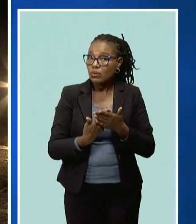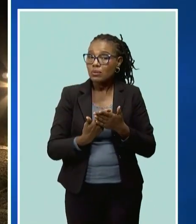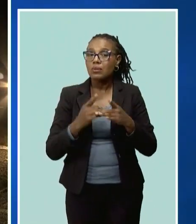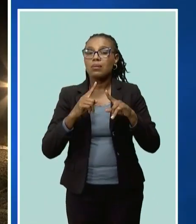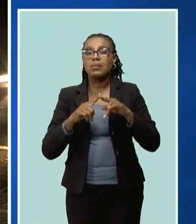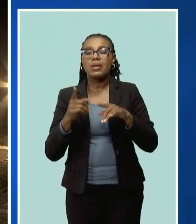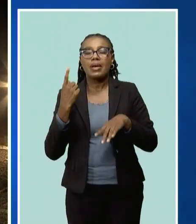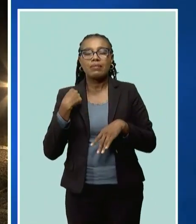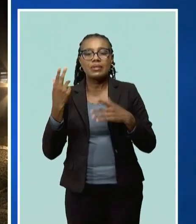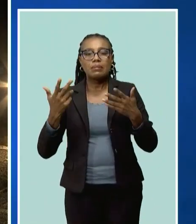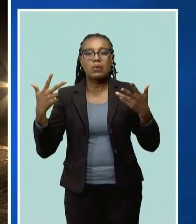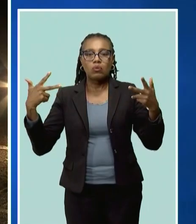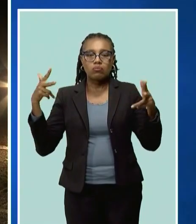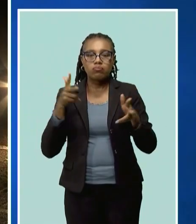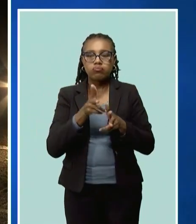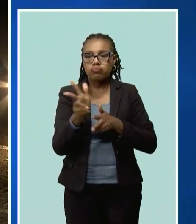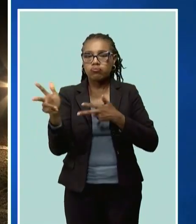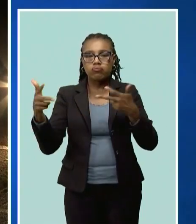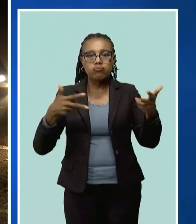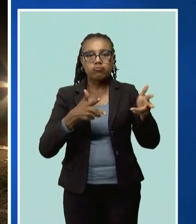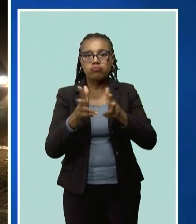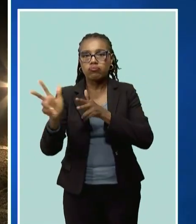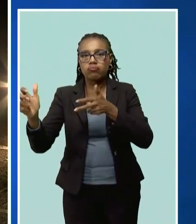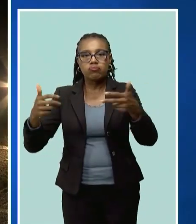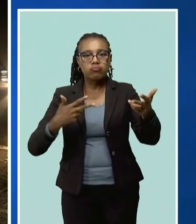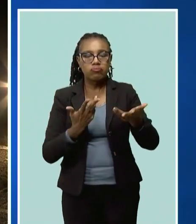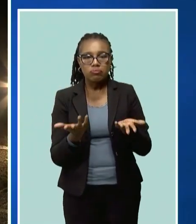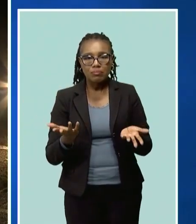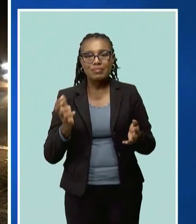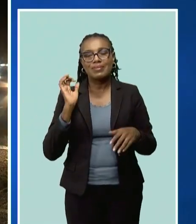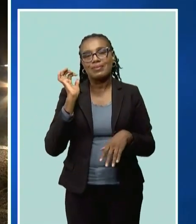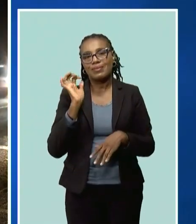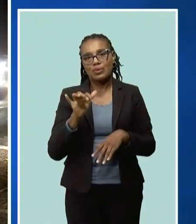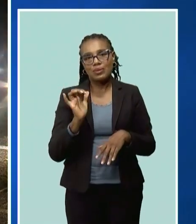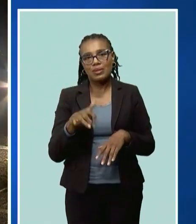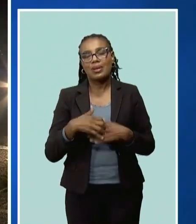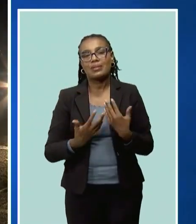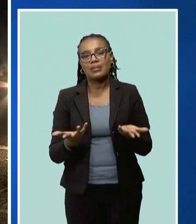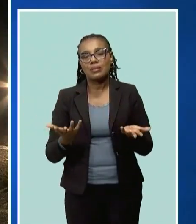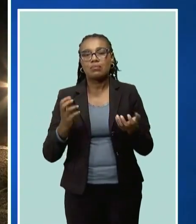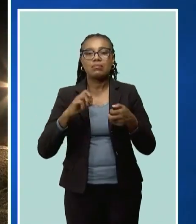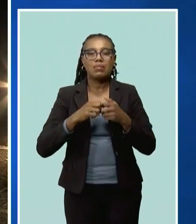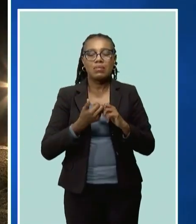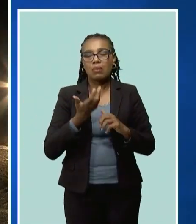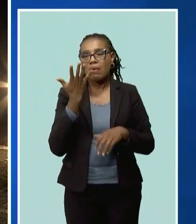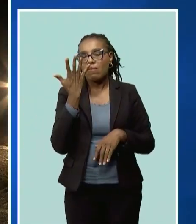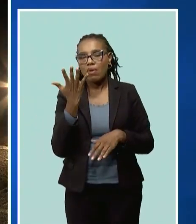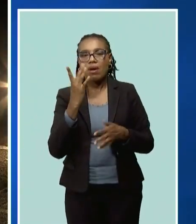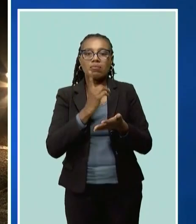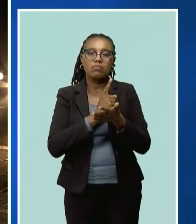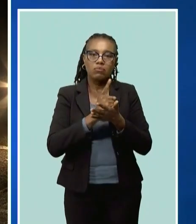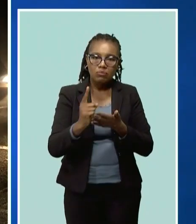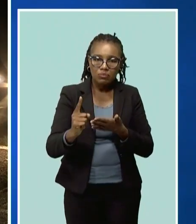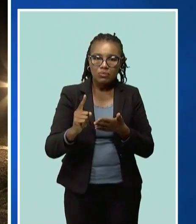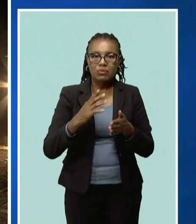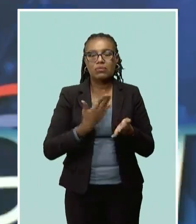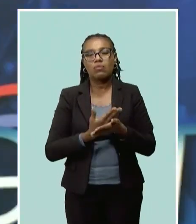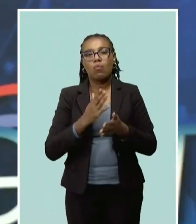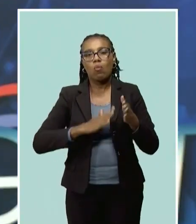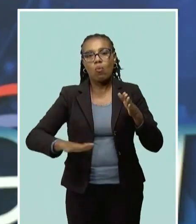then you have to contend with traffic. So, so basically that, that is it, at least five weeks to do the entire island.